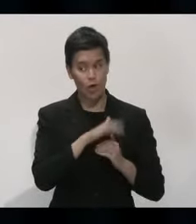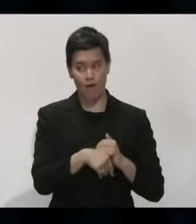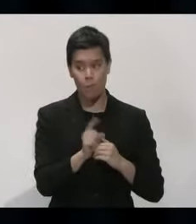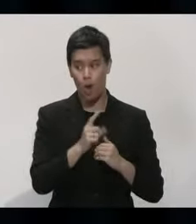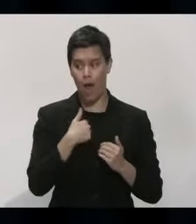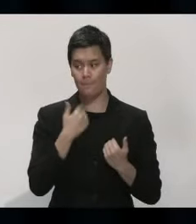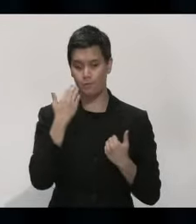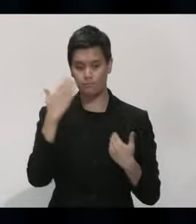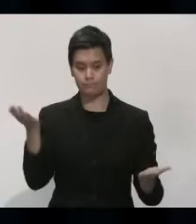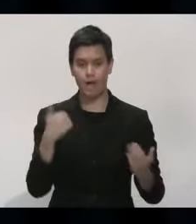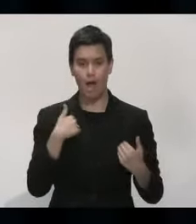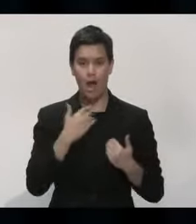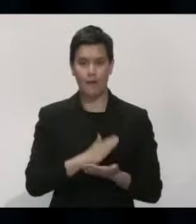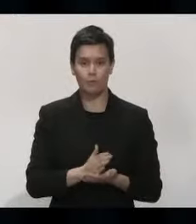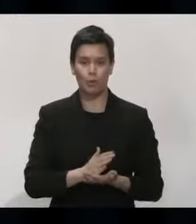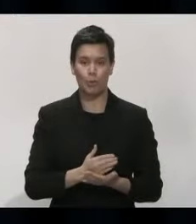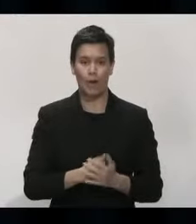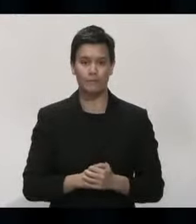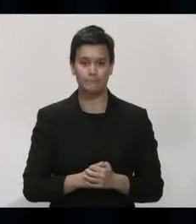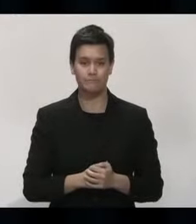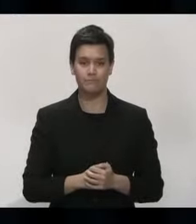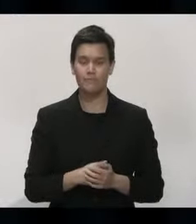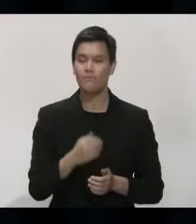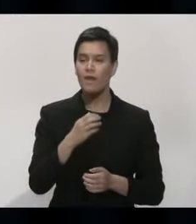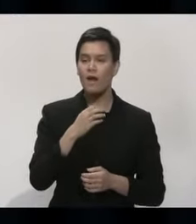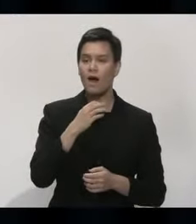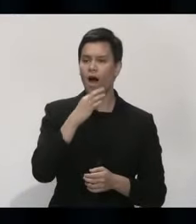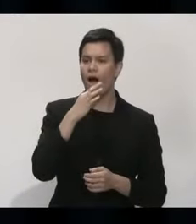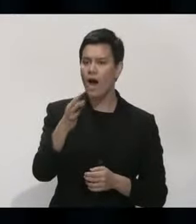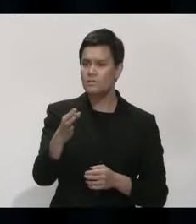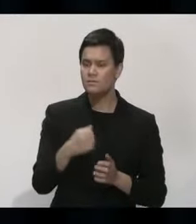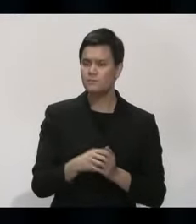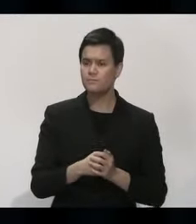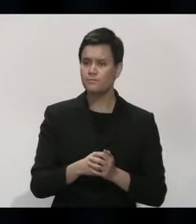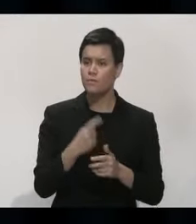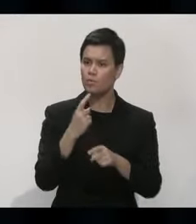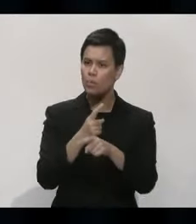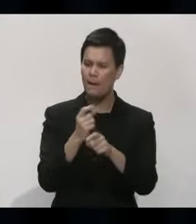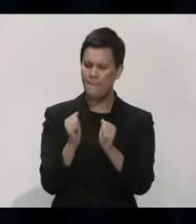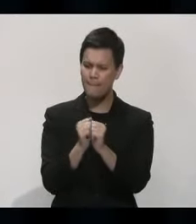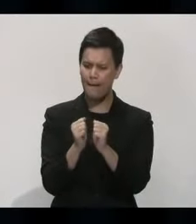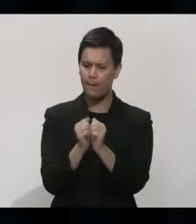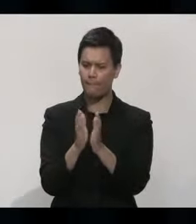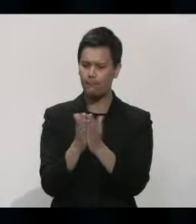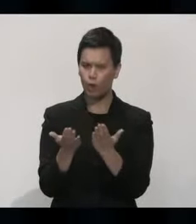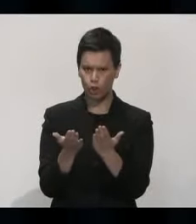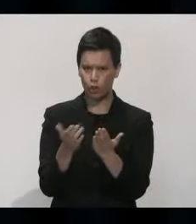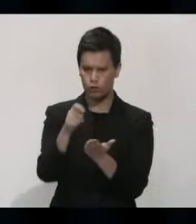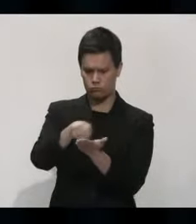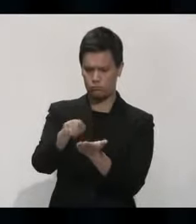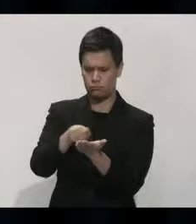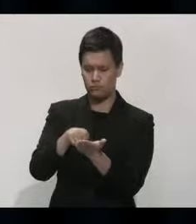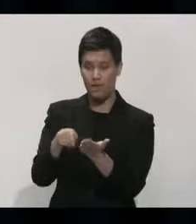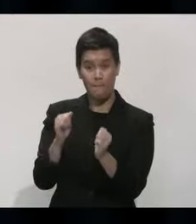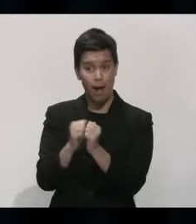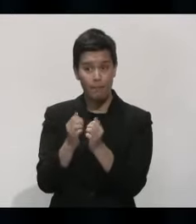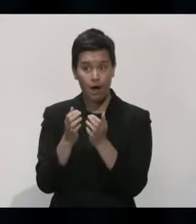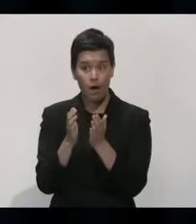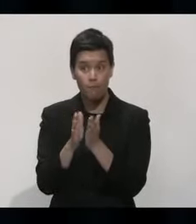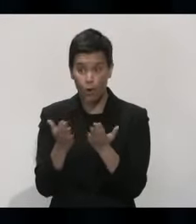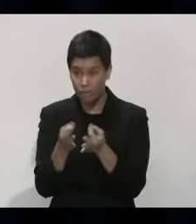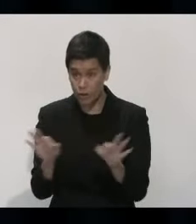We'll go to Jason and then... Those booklets that you were talking about at the beginning, the manual ones, are they free?